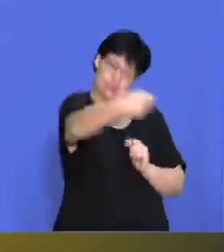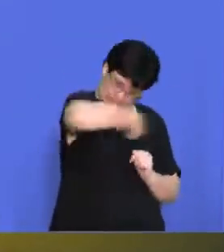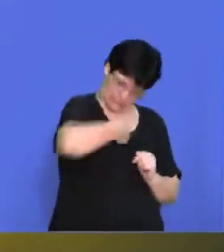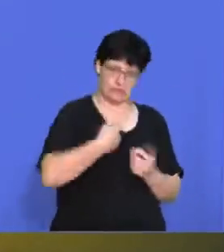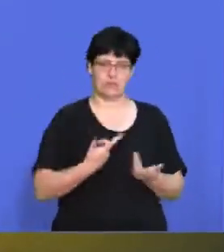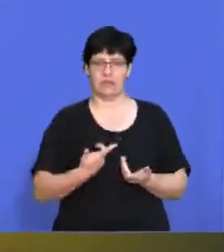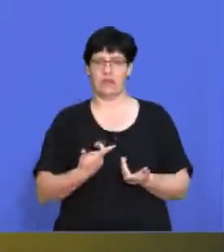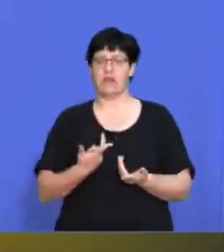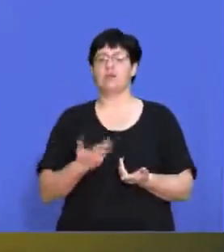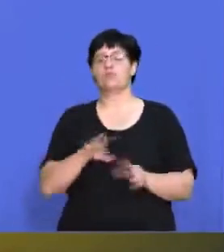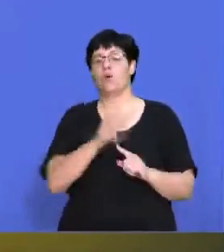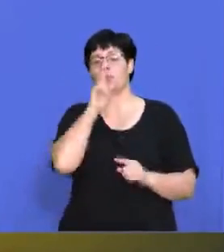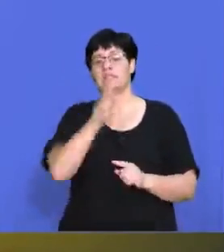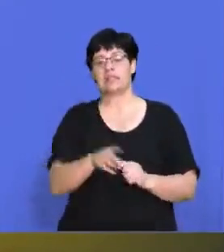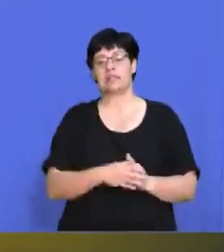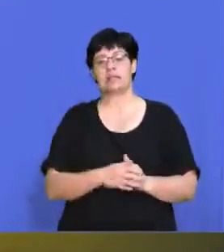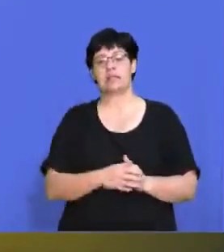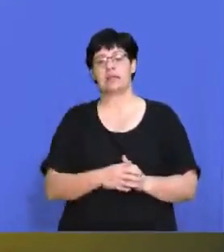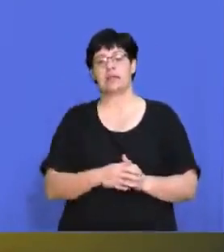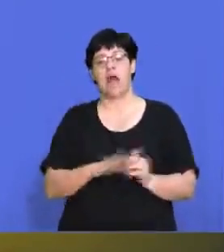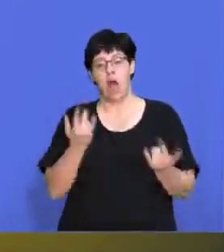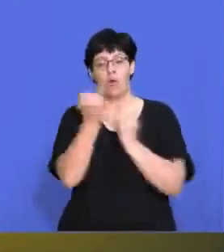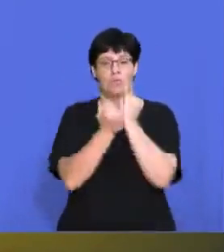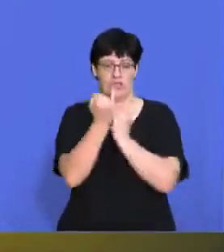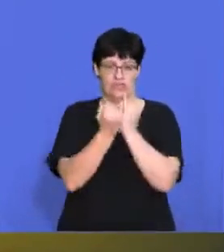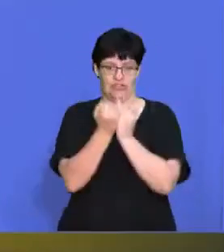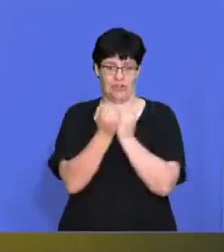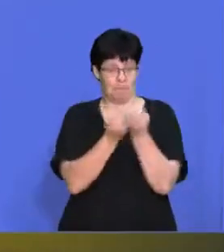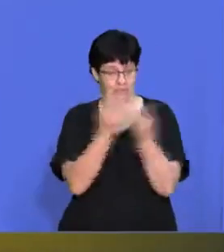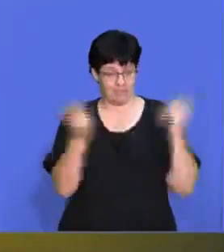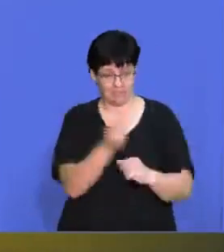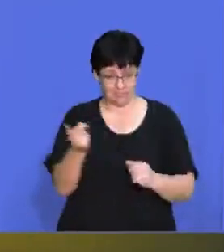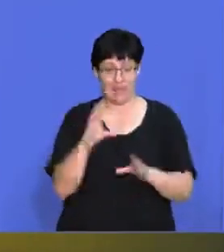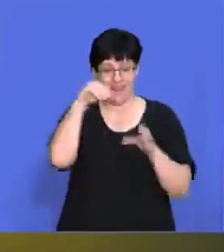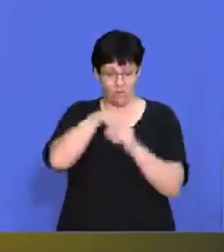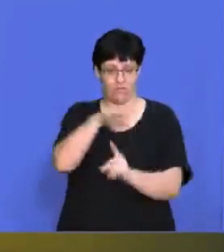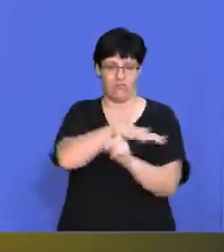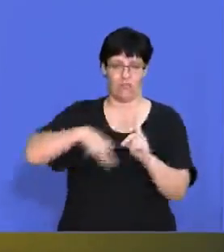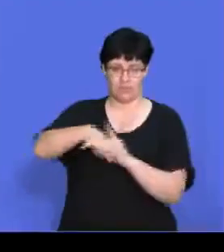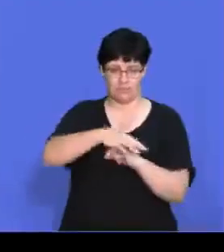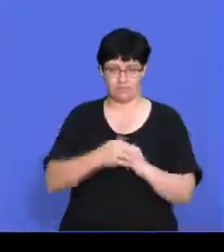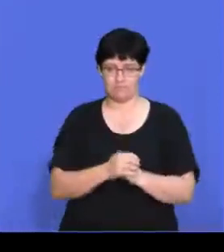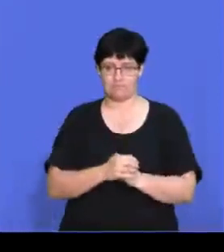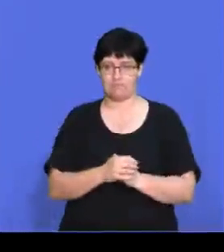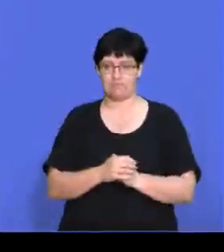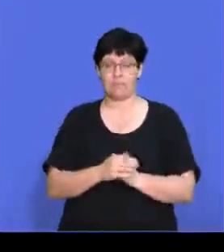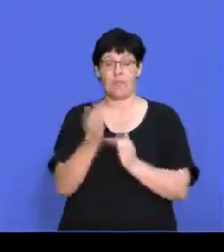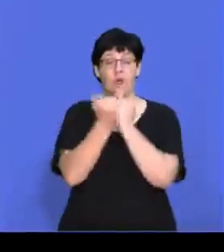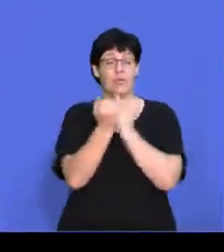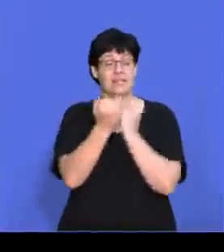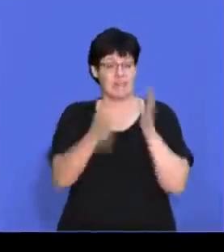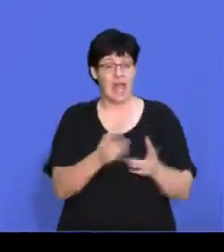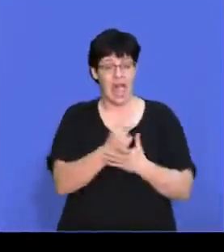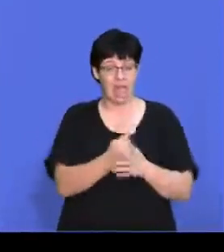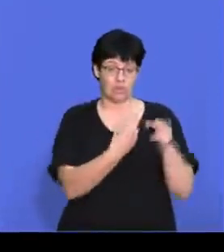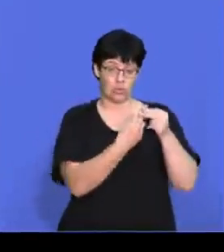right. we'll see, right, how much competition is in this environment. If competitors have a unique